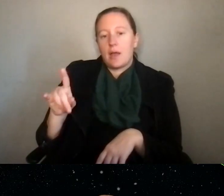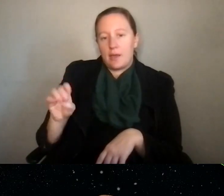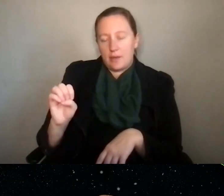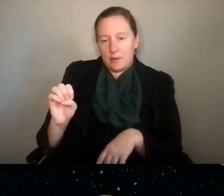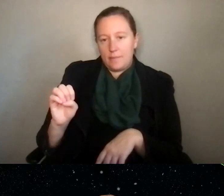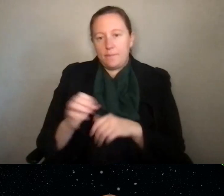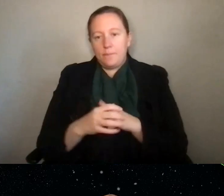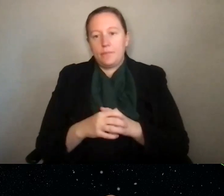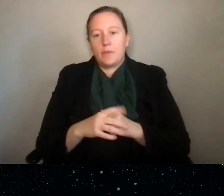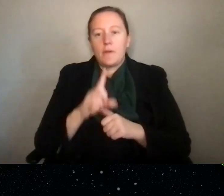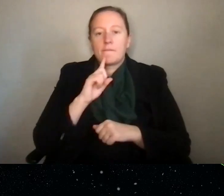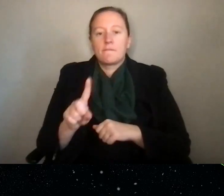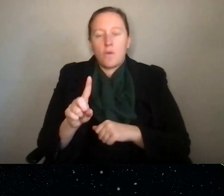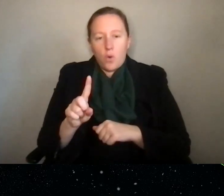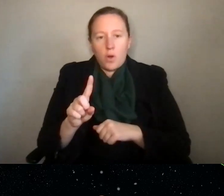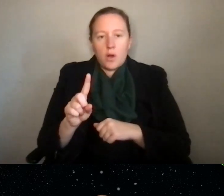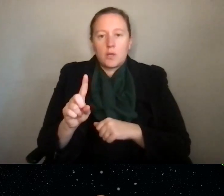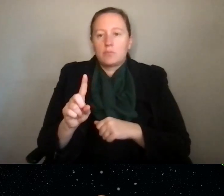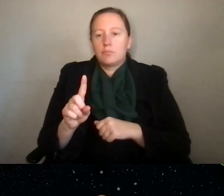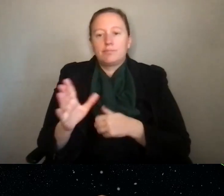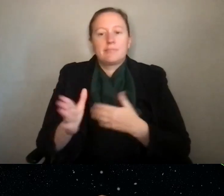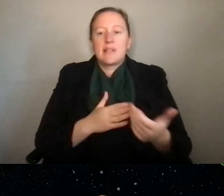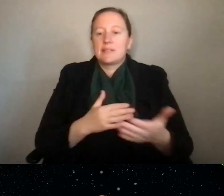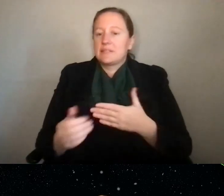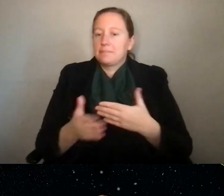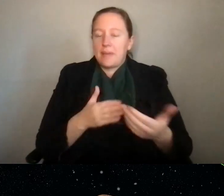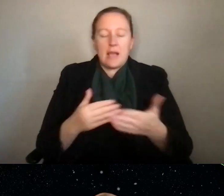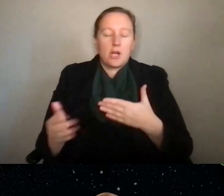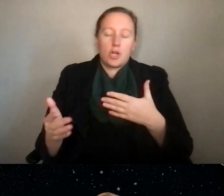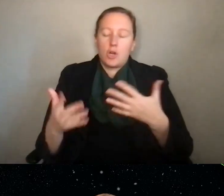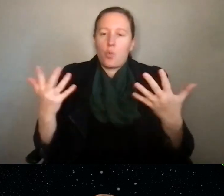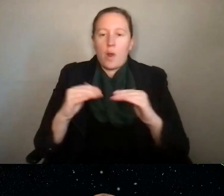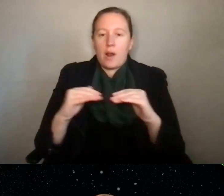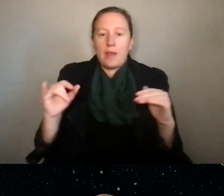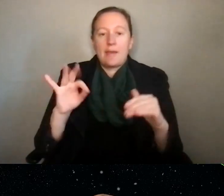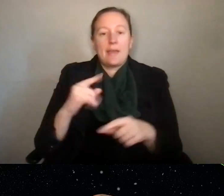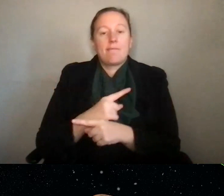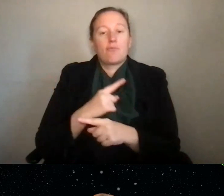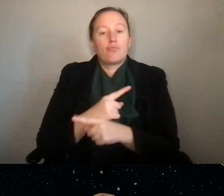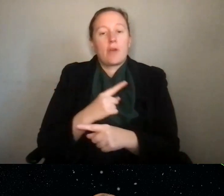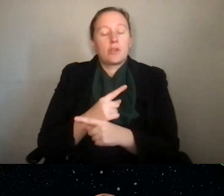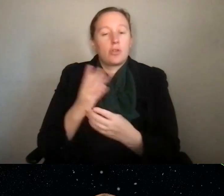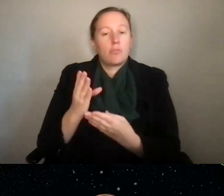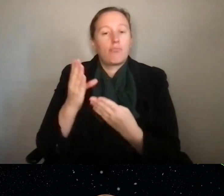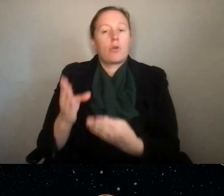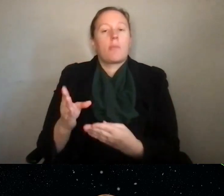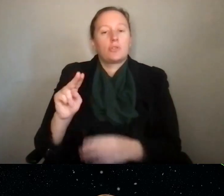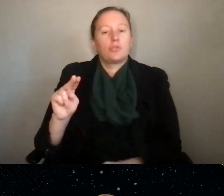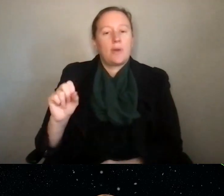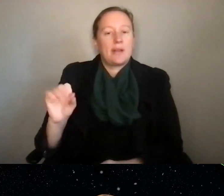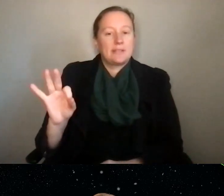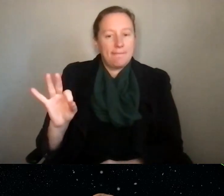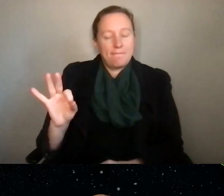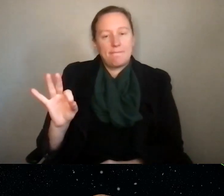So for no matter what the scale, if it's a regular proposal to NSF that comes in,